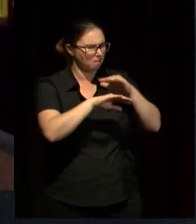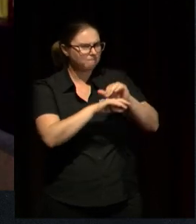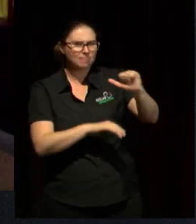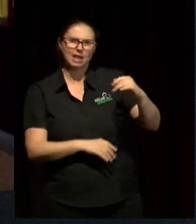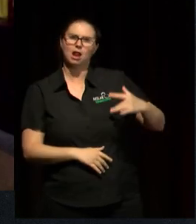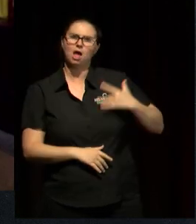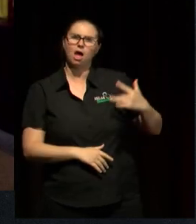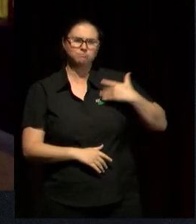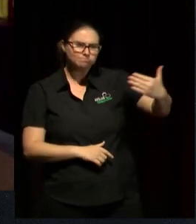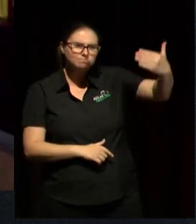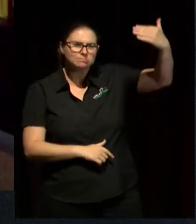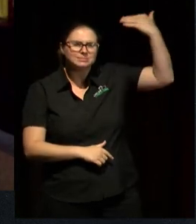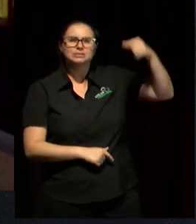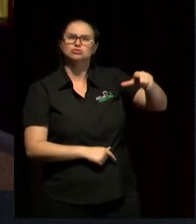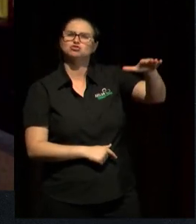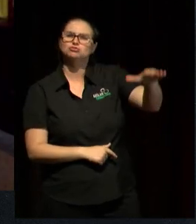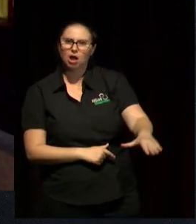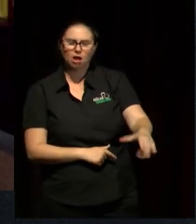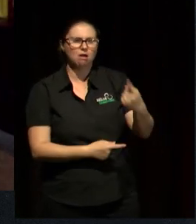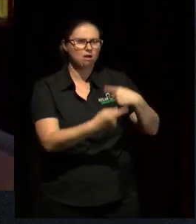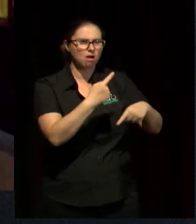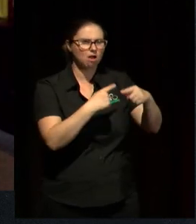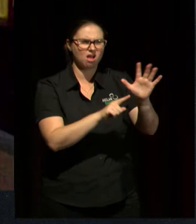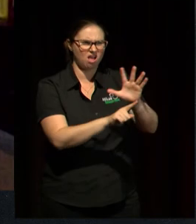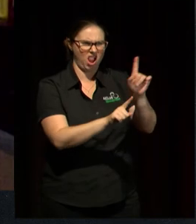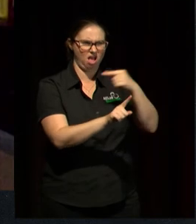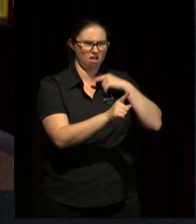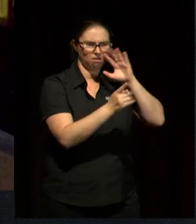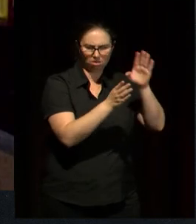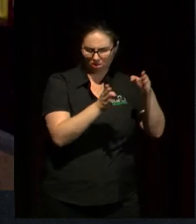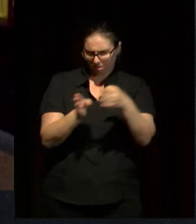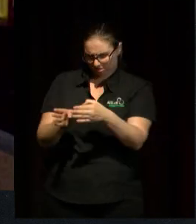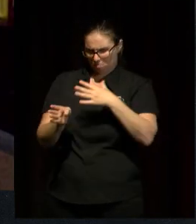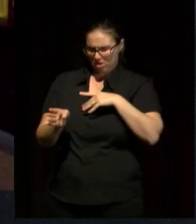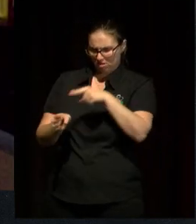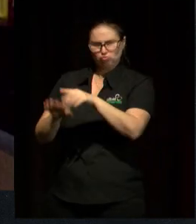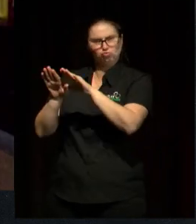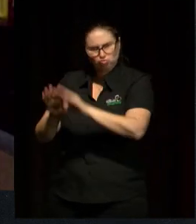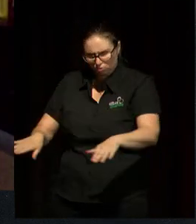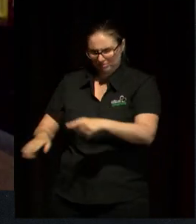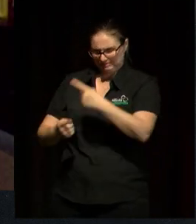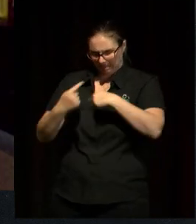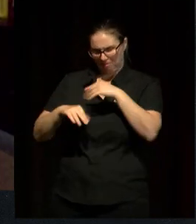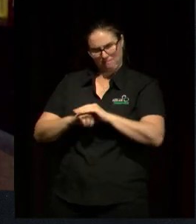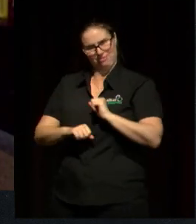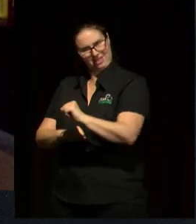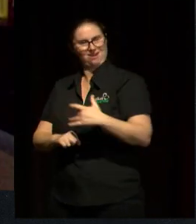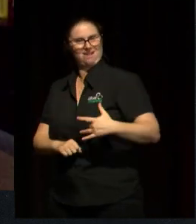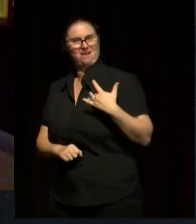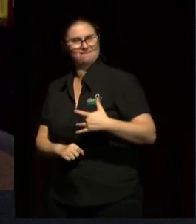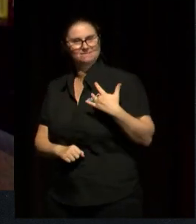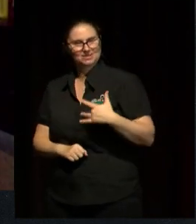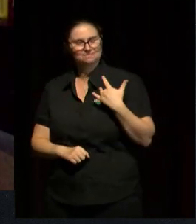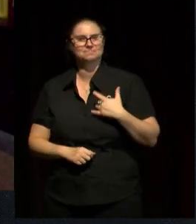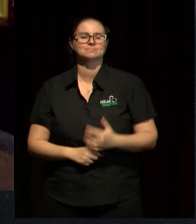And I think children are producing, as you said in your little introduction, children are producing what I call life narrative